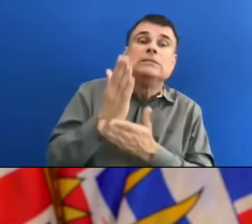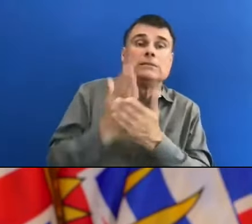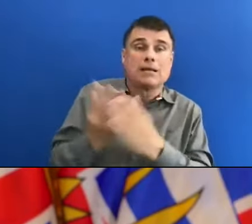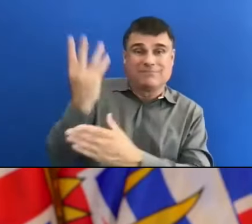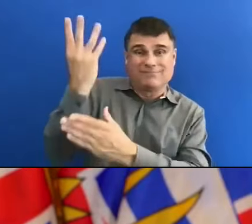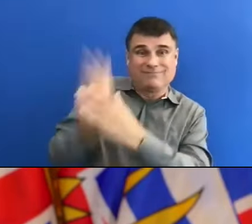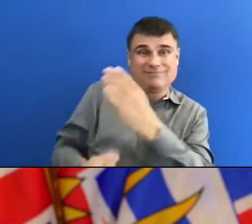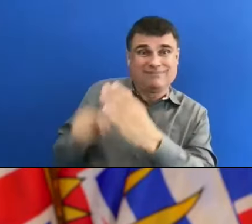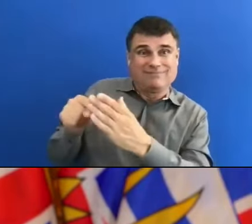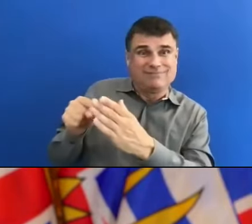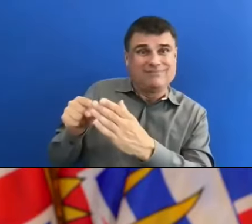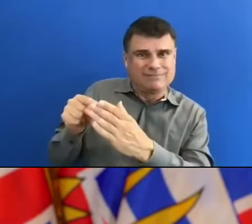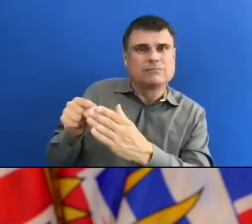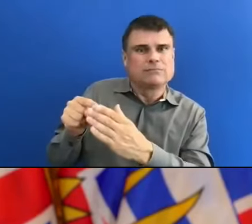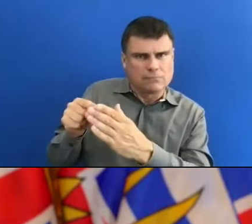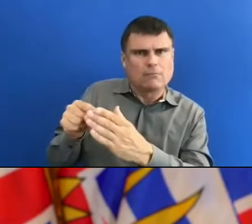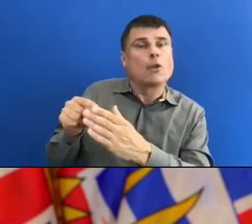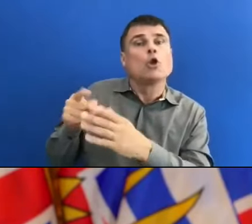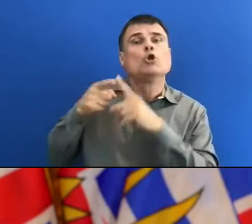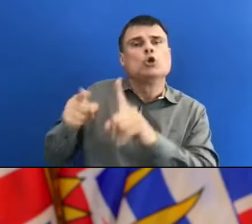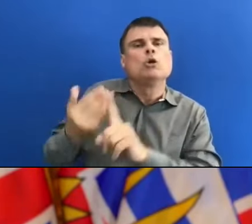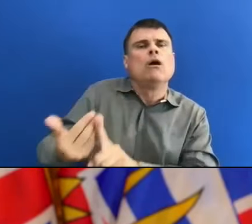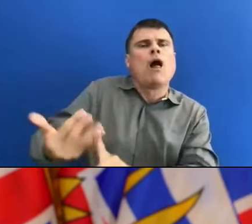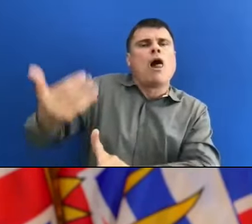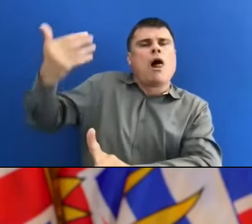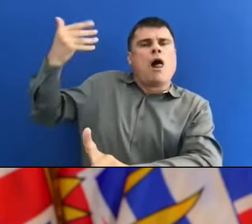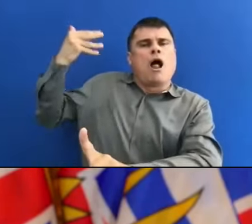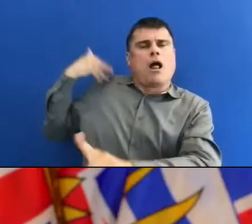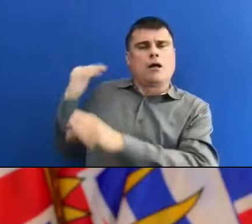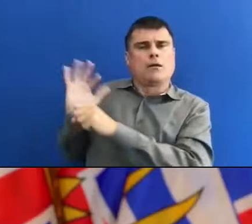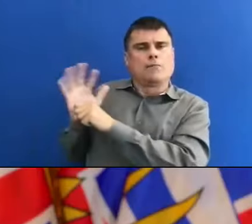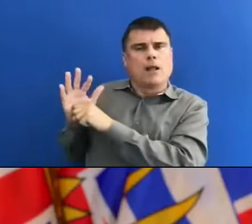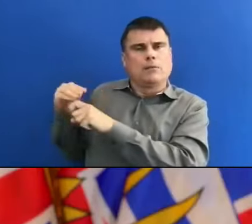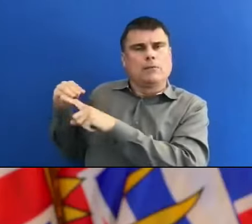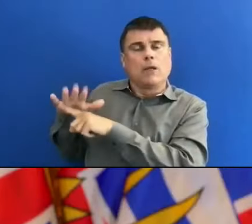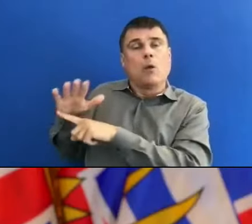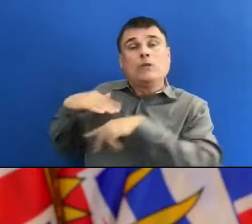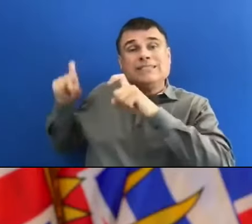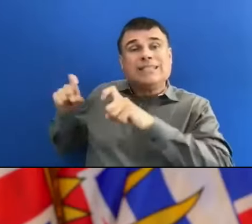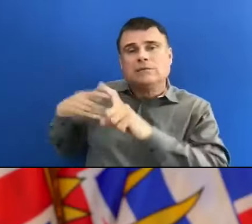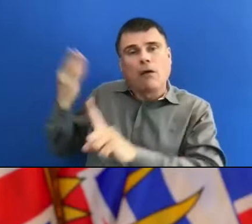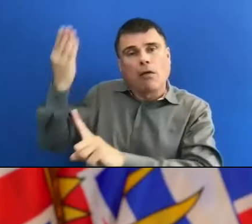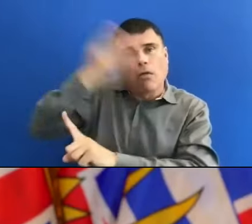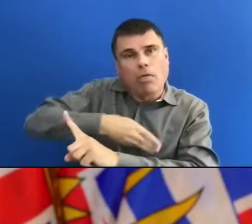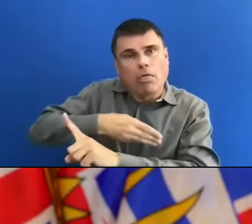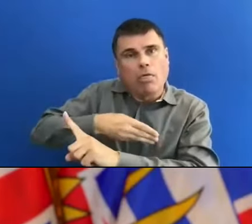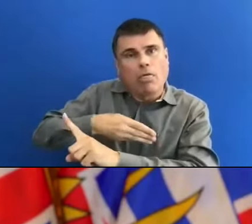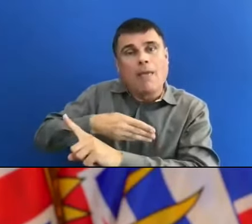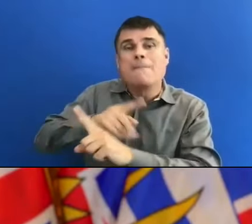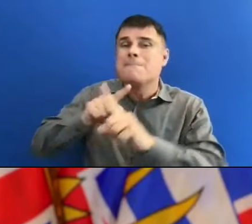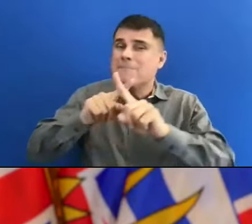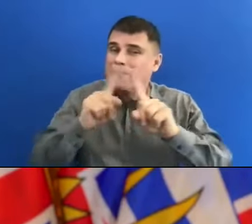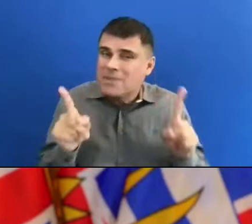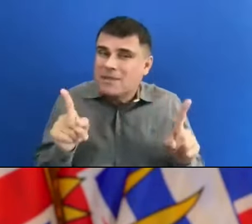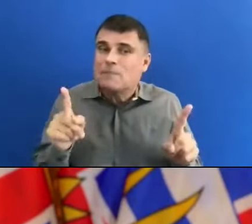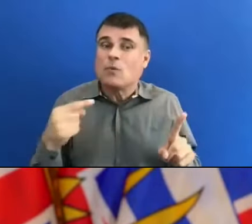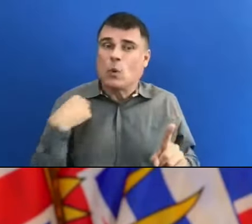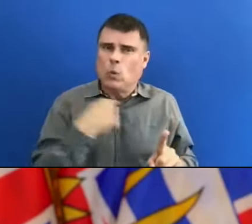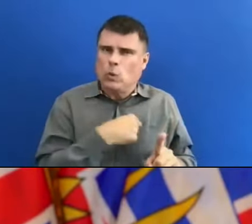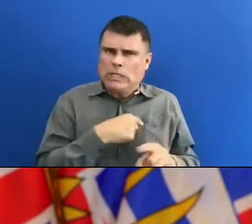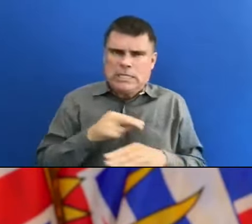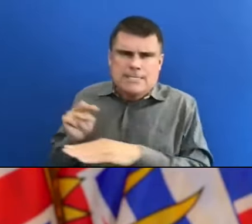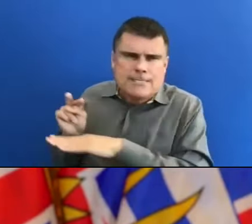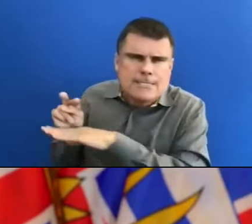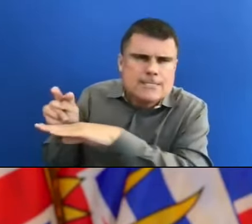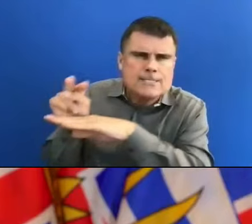a function of the testing capacity. But we also know from the work that we have done, the surveillance that we've had over the